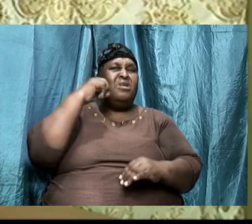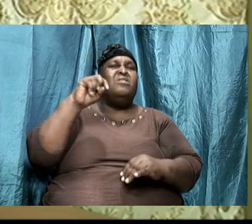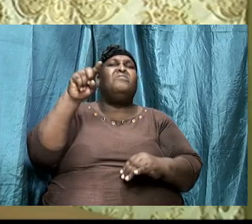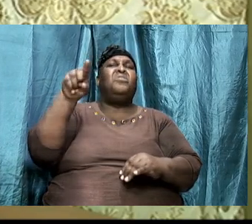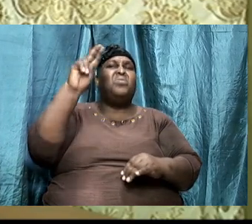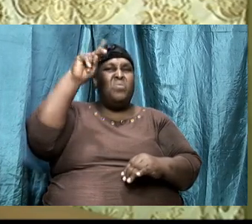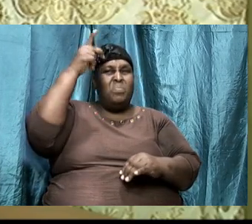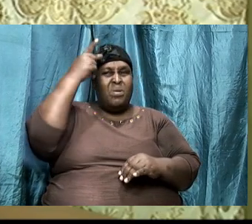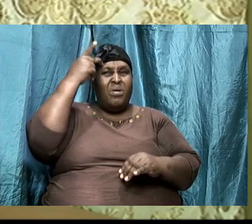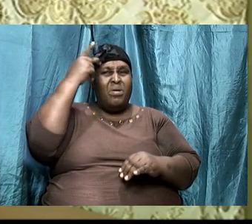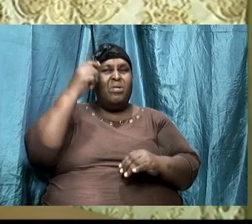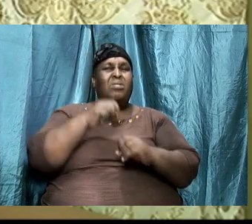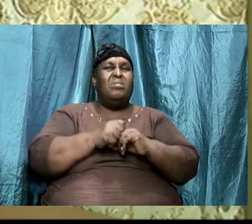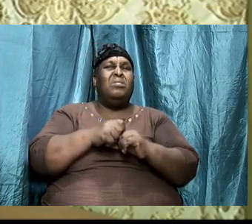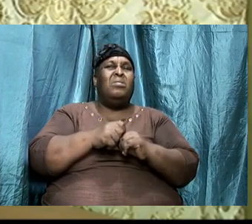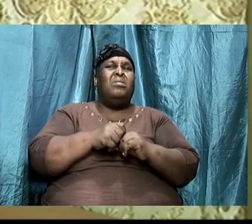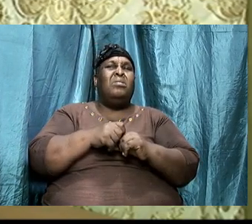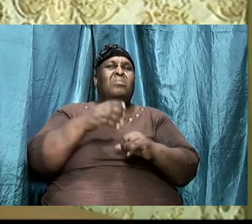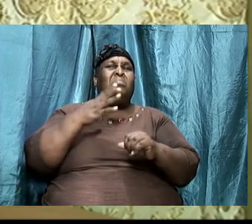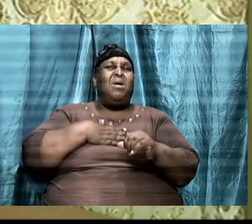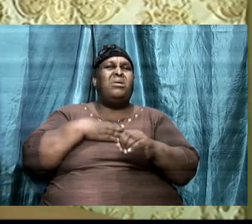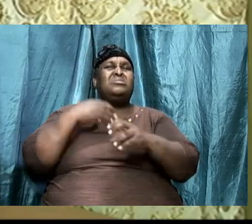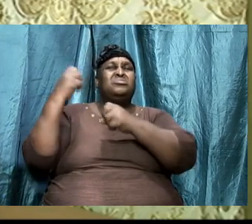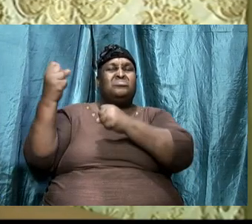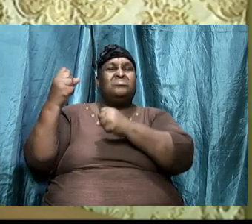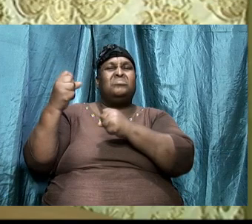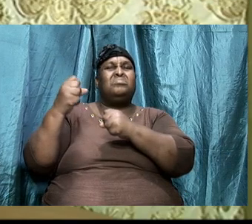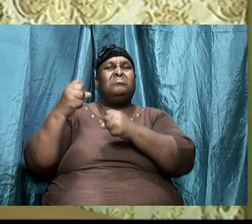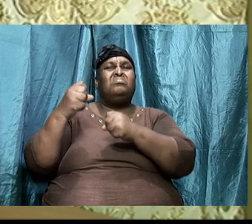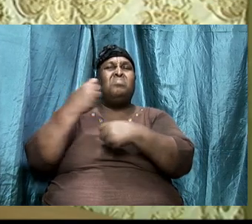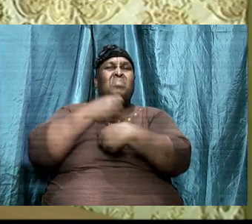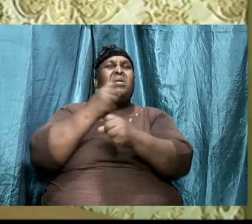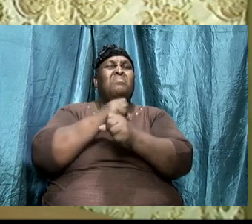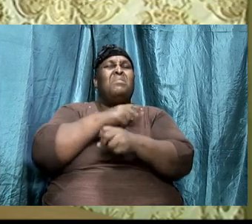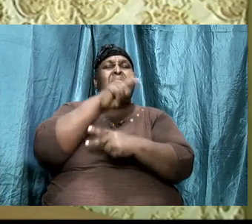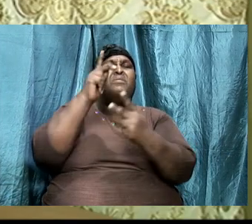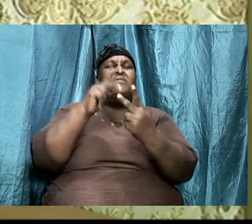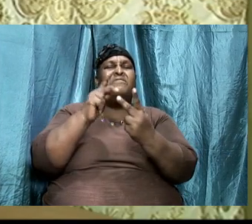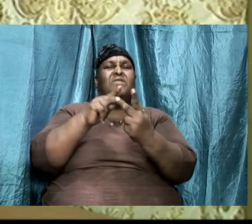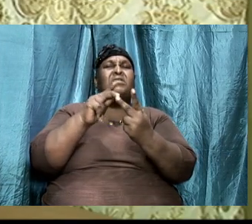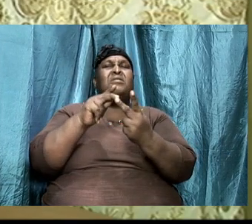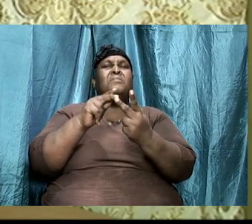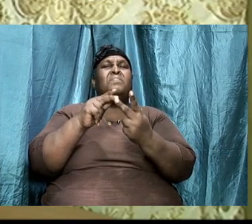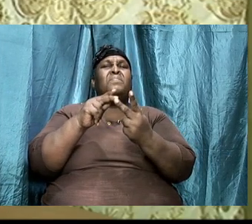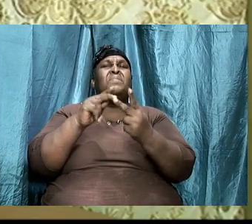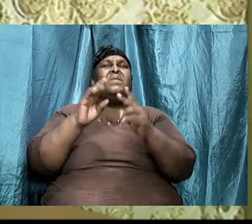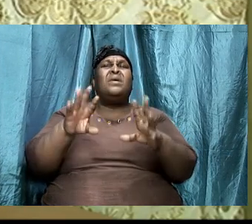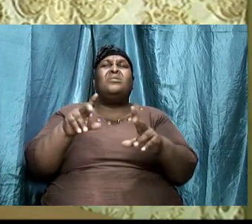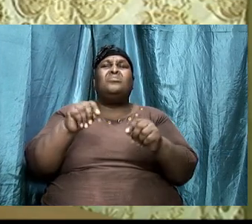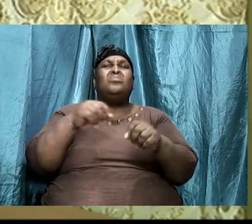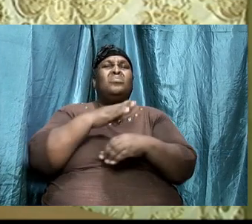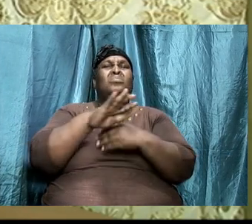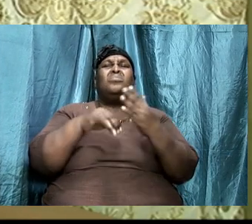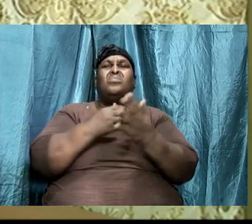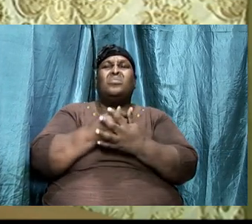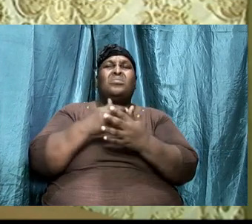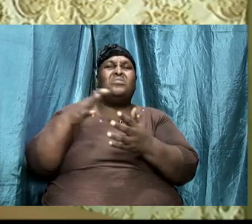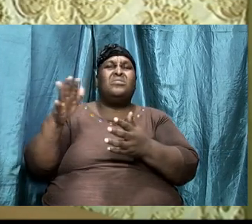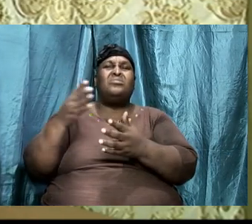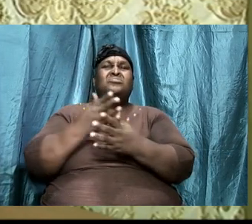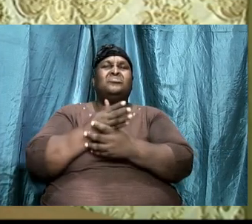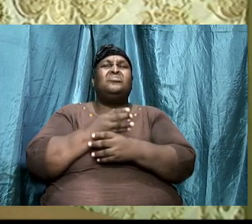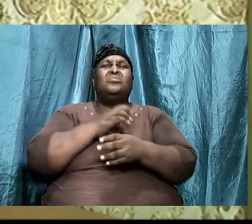therefore I will boast all the more gladly about my weakness so